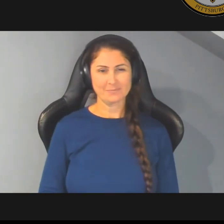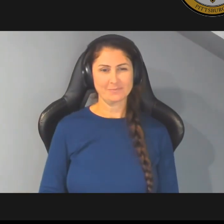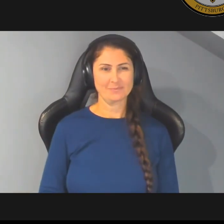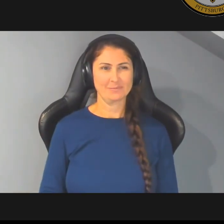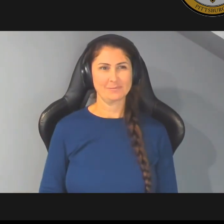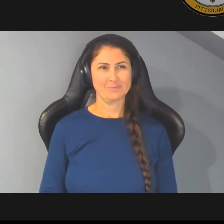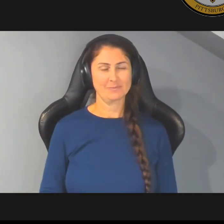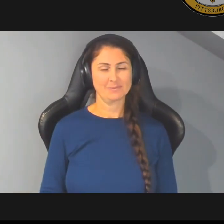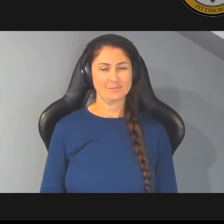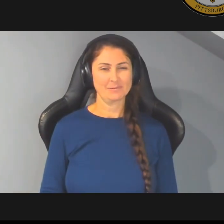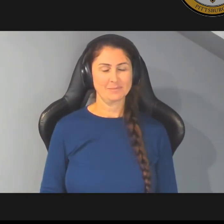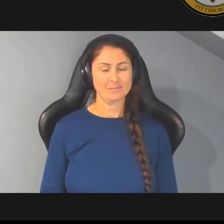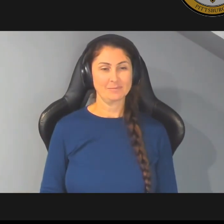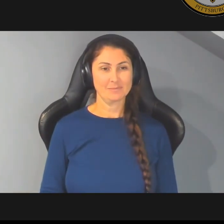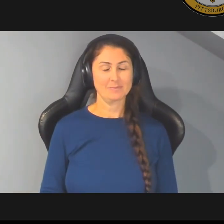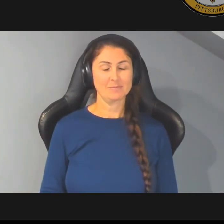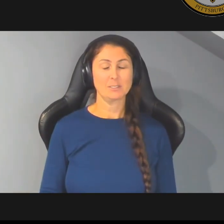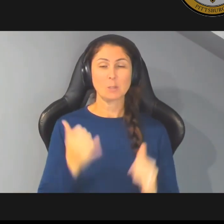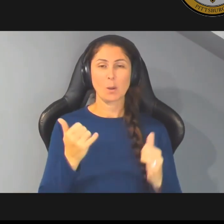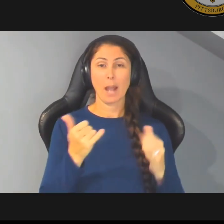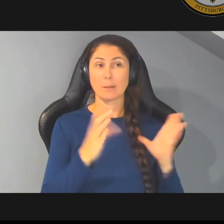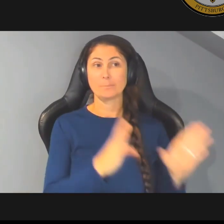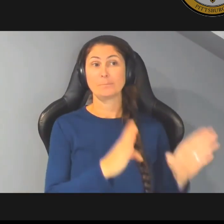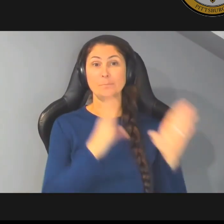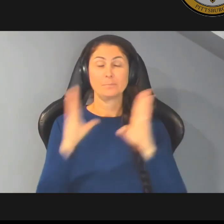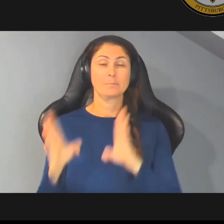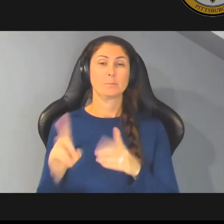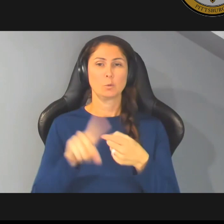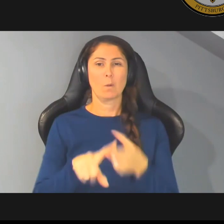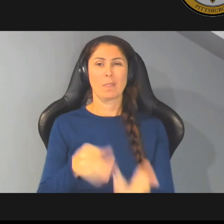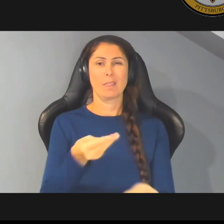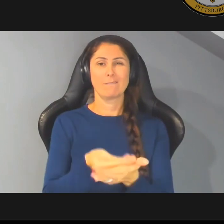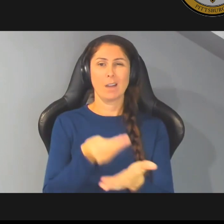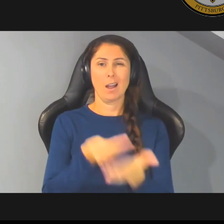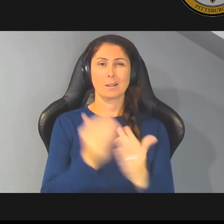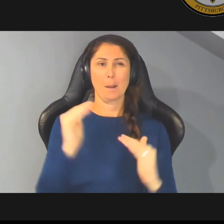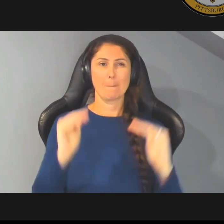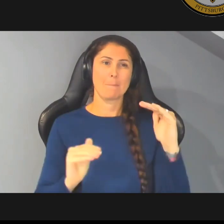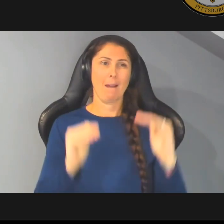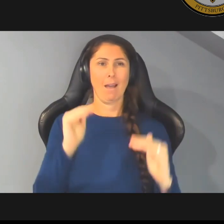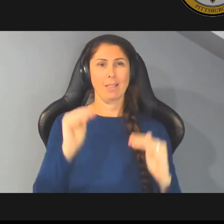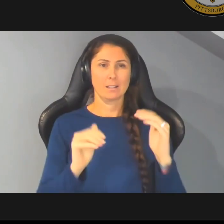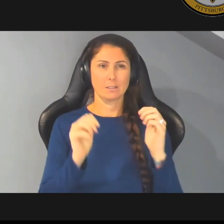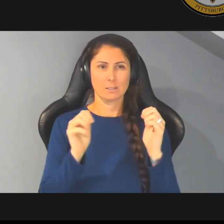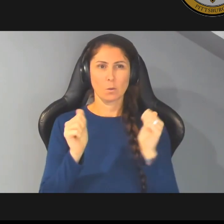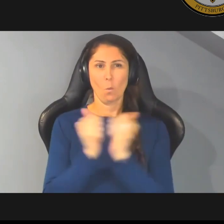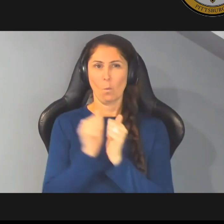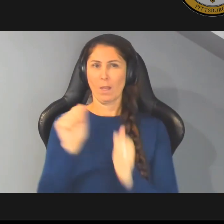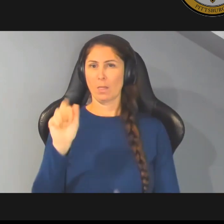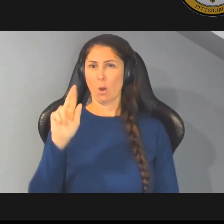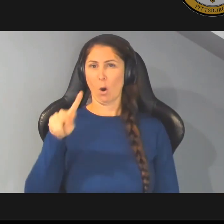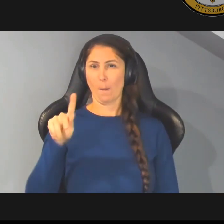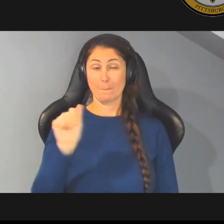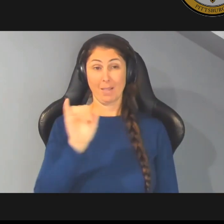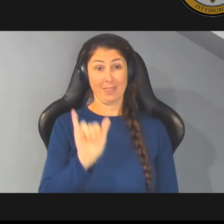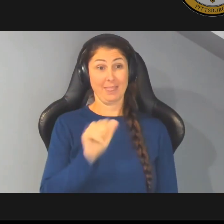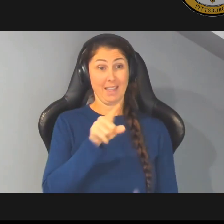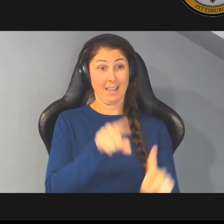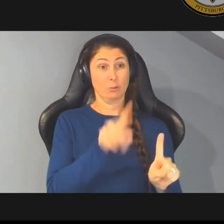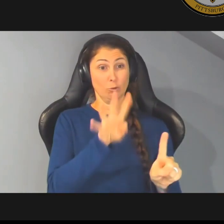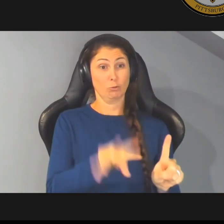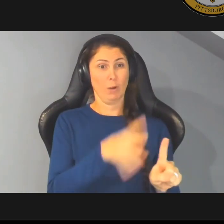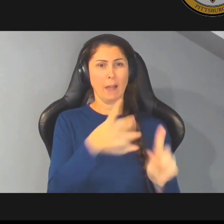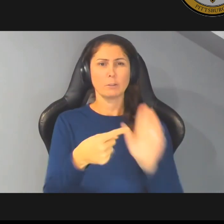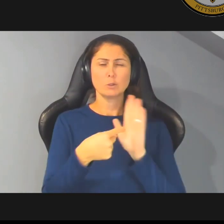um so moving on to the fund balance but segueing with arpa this graph shows the dollar amount